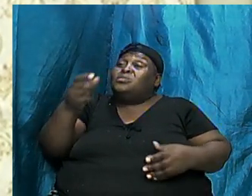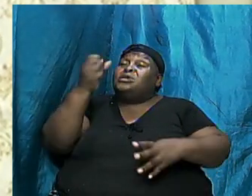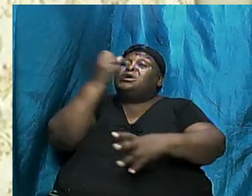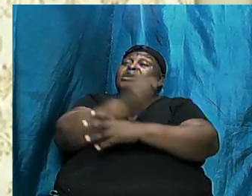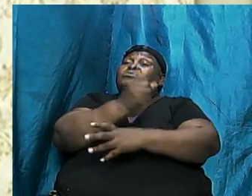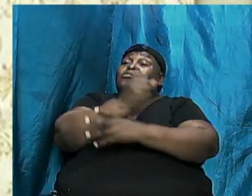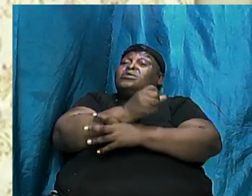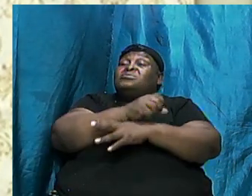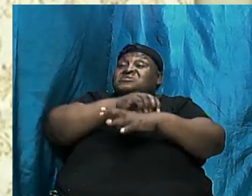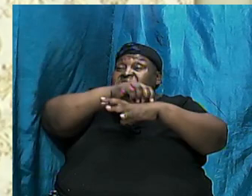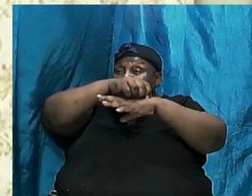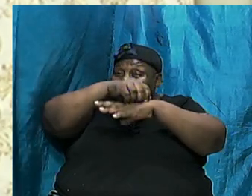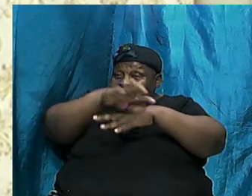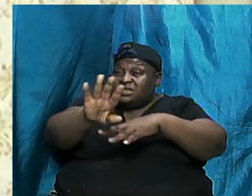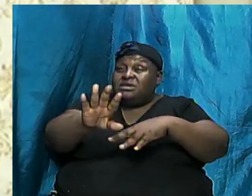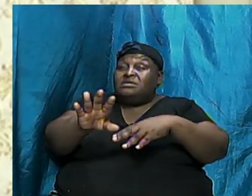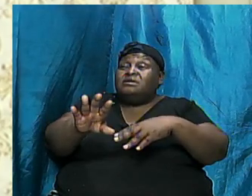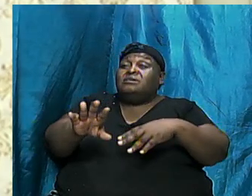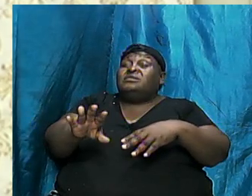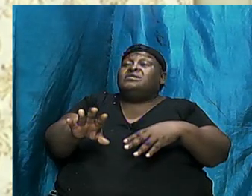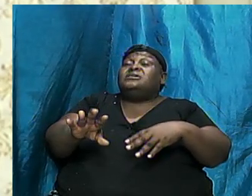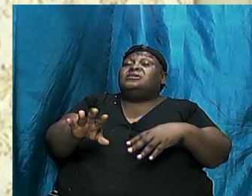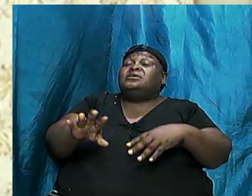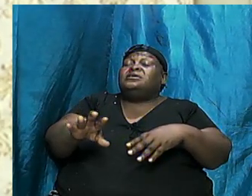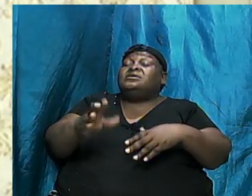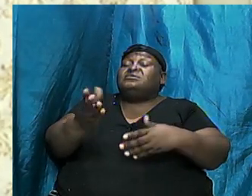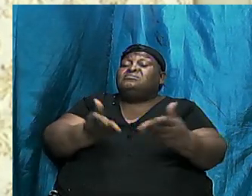Woman And Her Son